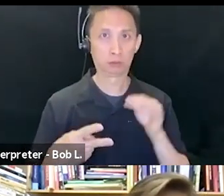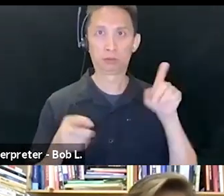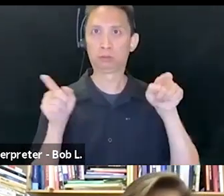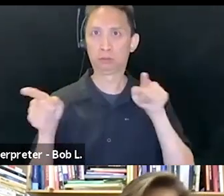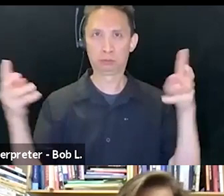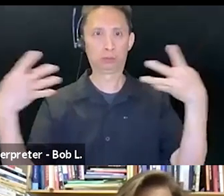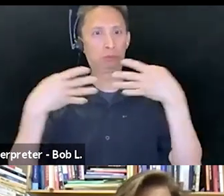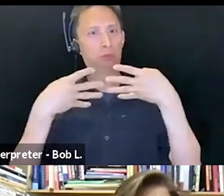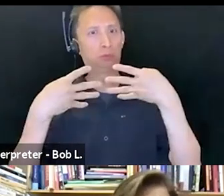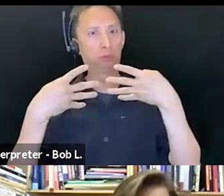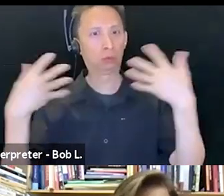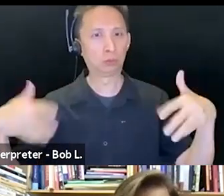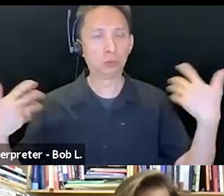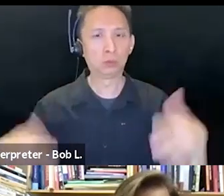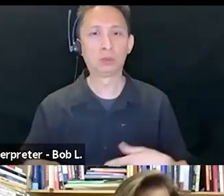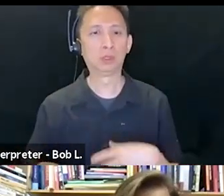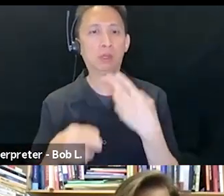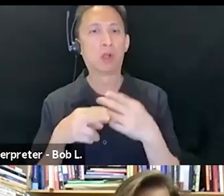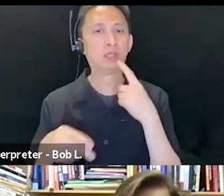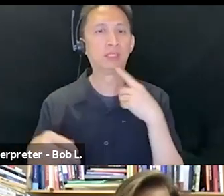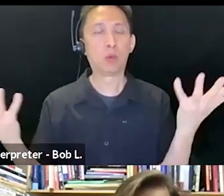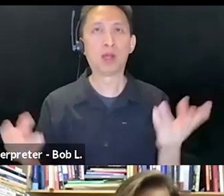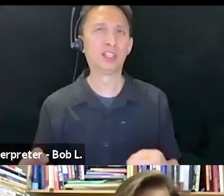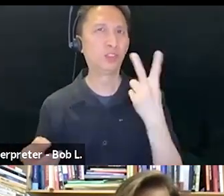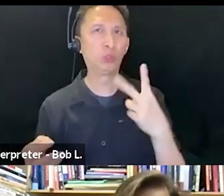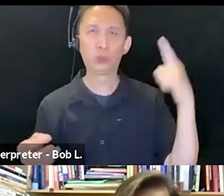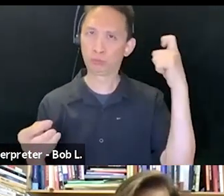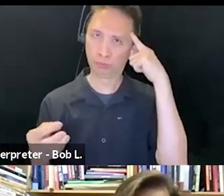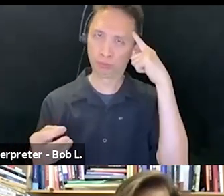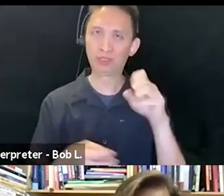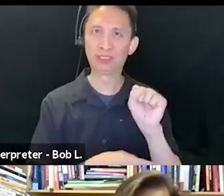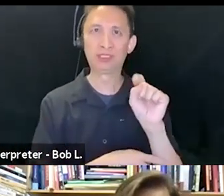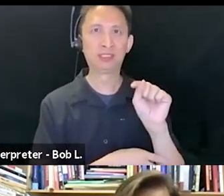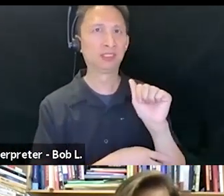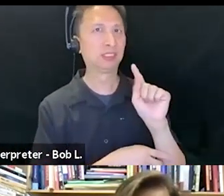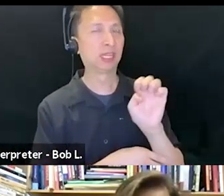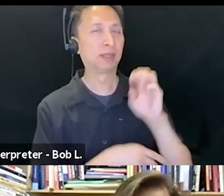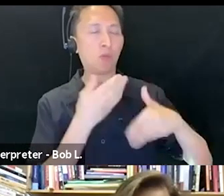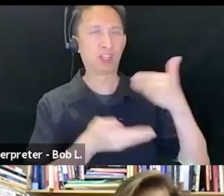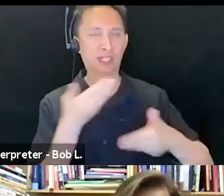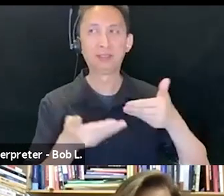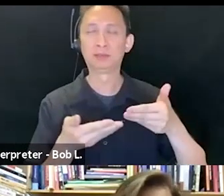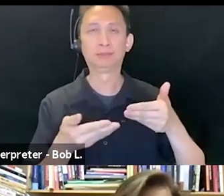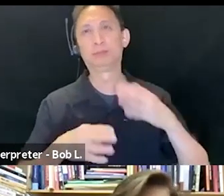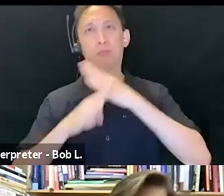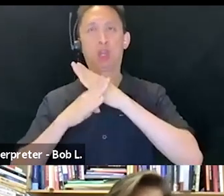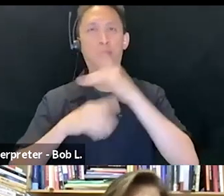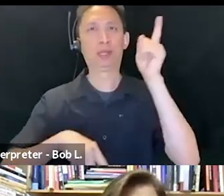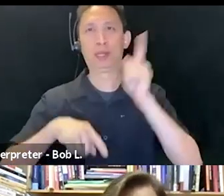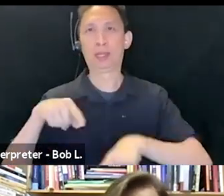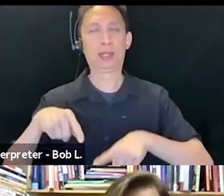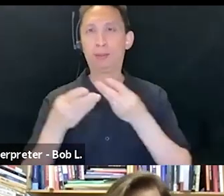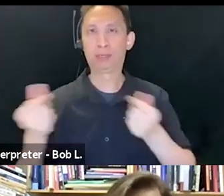article reads, the two-state process is barring the route to peace in some version